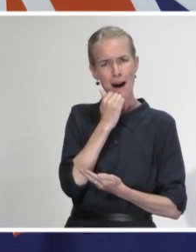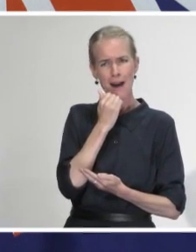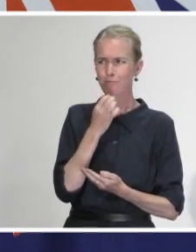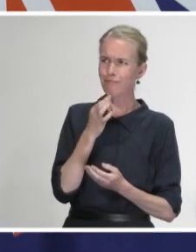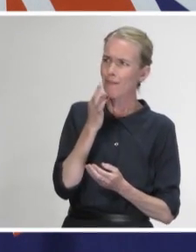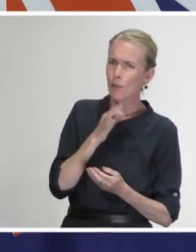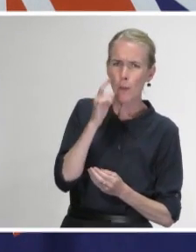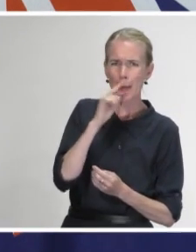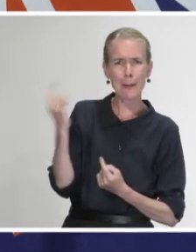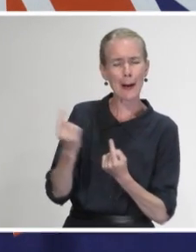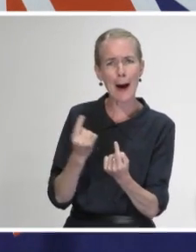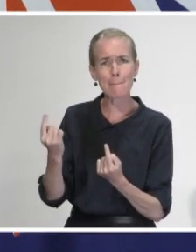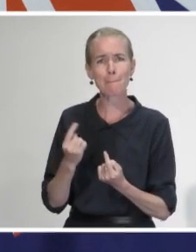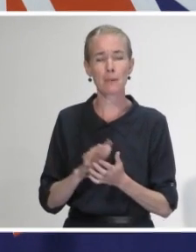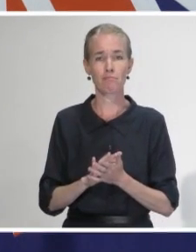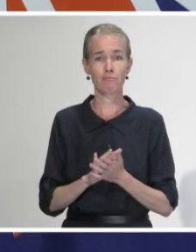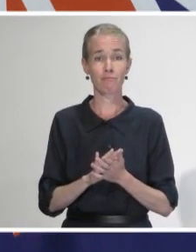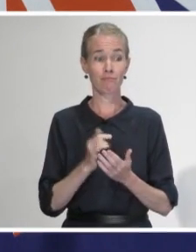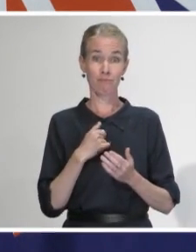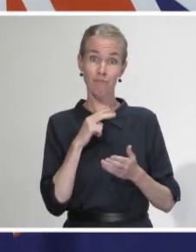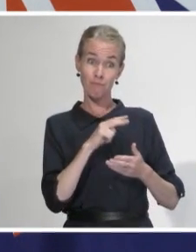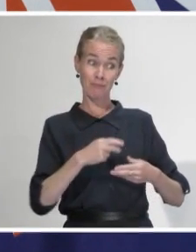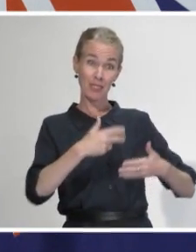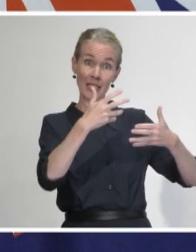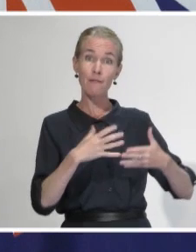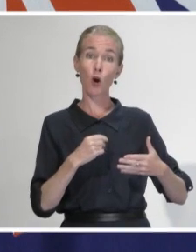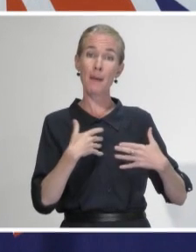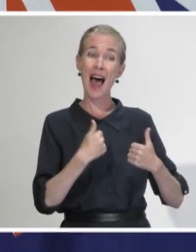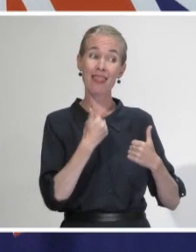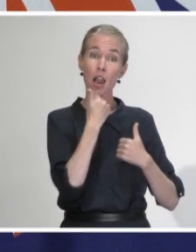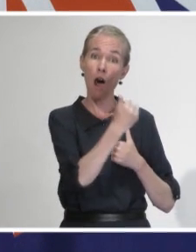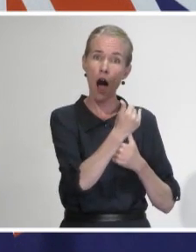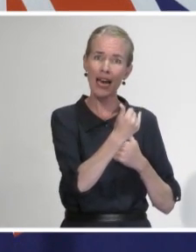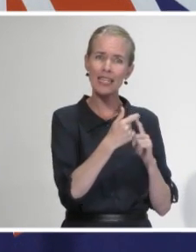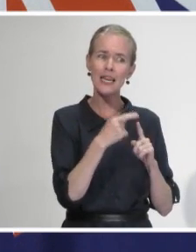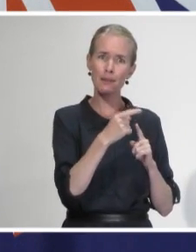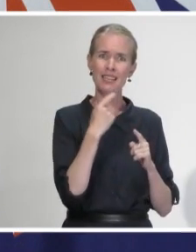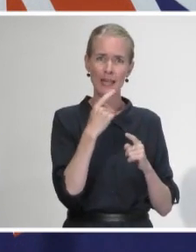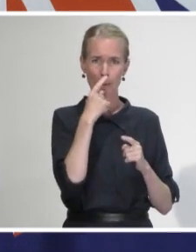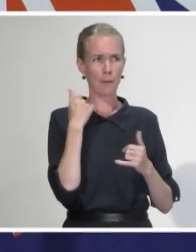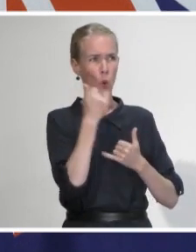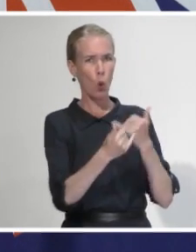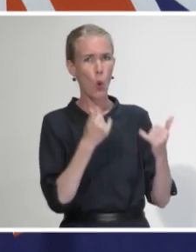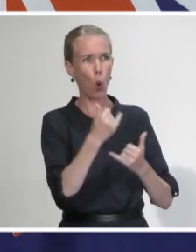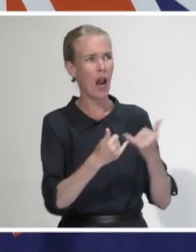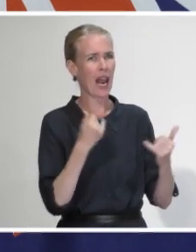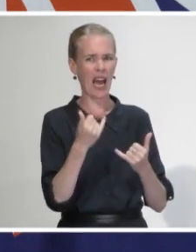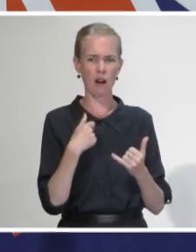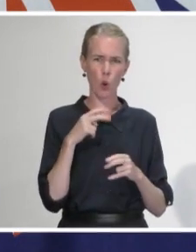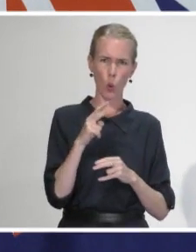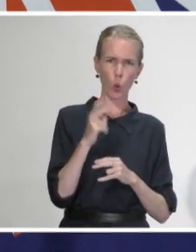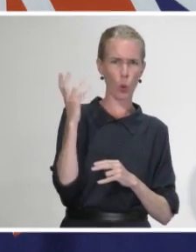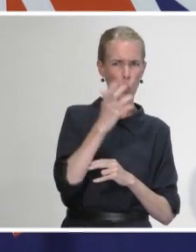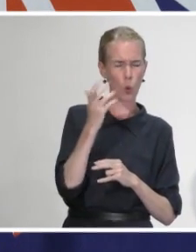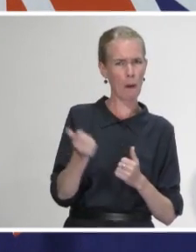many people who are calling have got quite serious symptoms when they do call. People should not be either afraid of